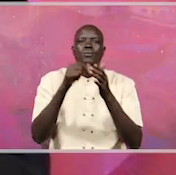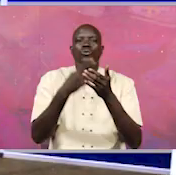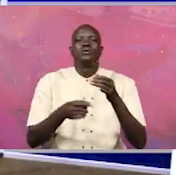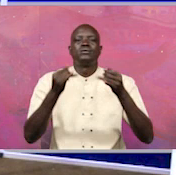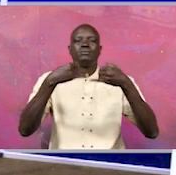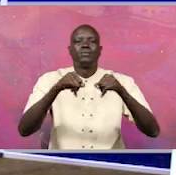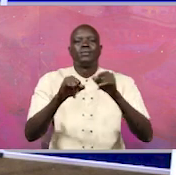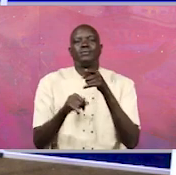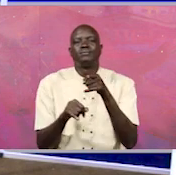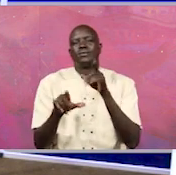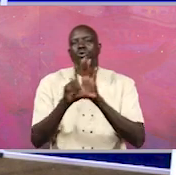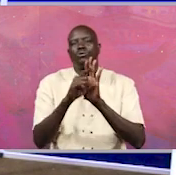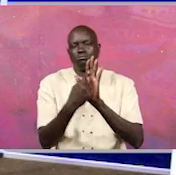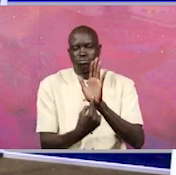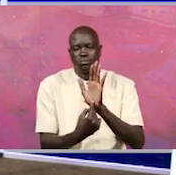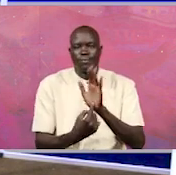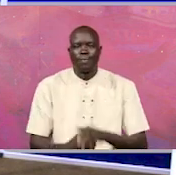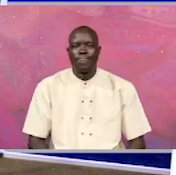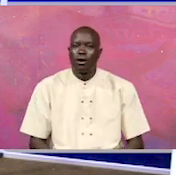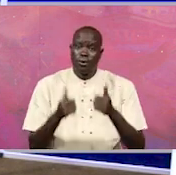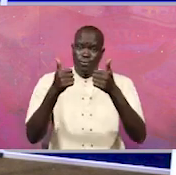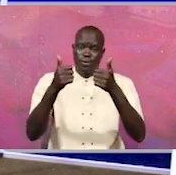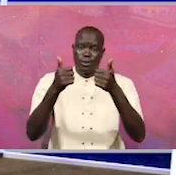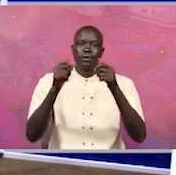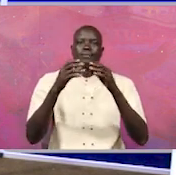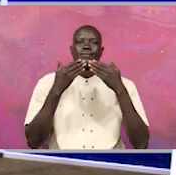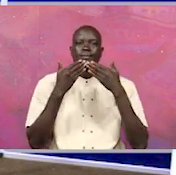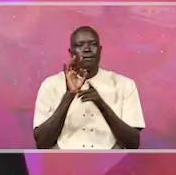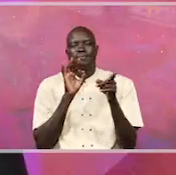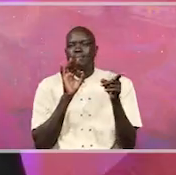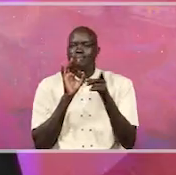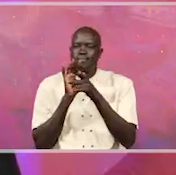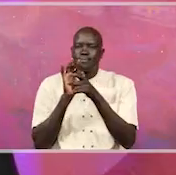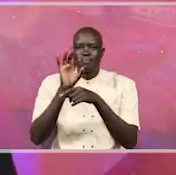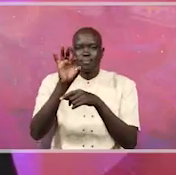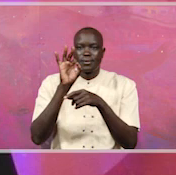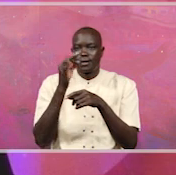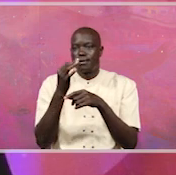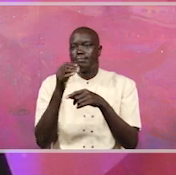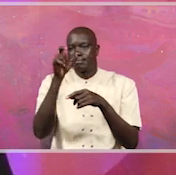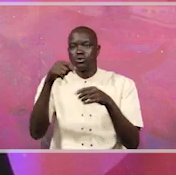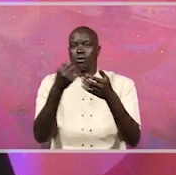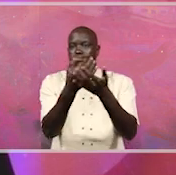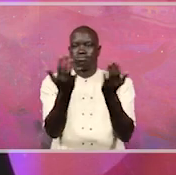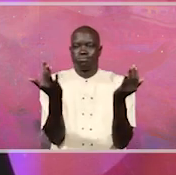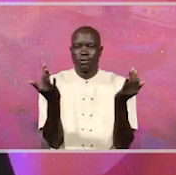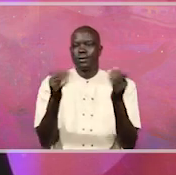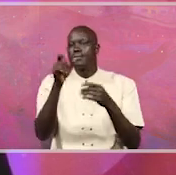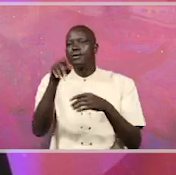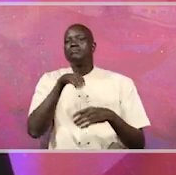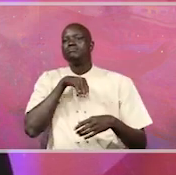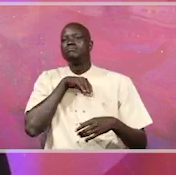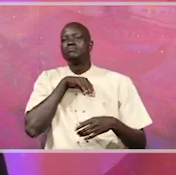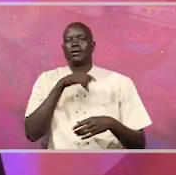you have selective enforcement of these laws. All right, Sisi. Thank you very much. Now I'm going to pick someone in the audience, the gentleman in a red tie,